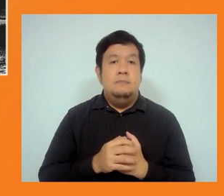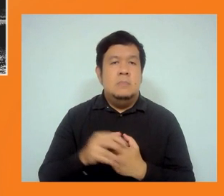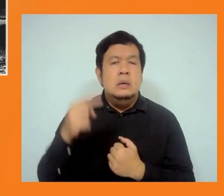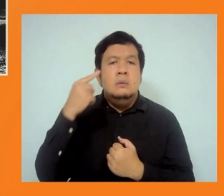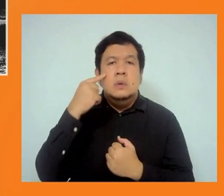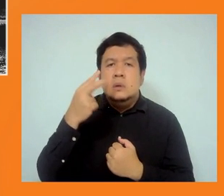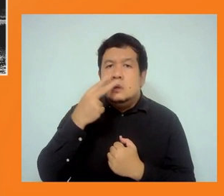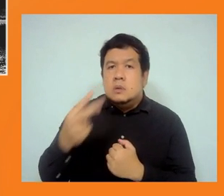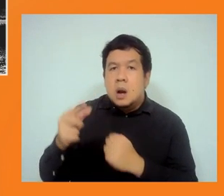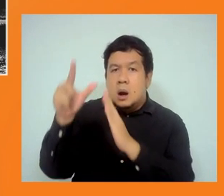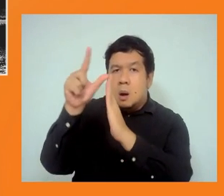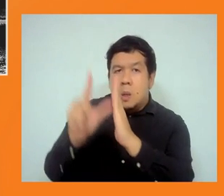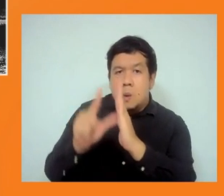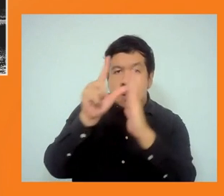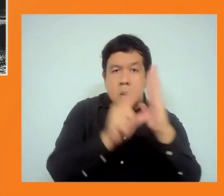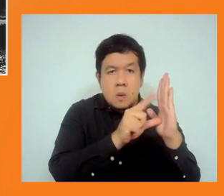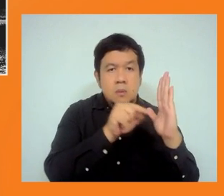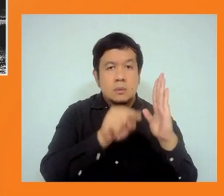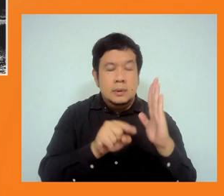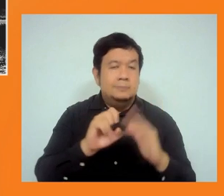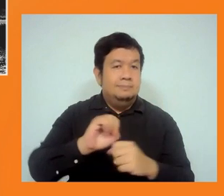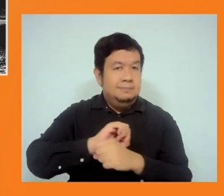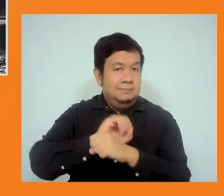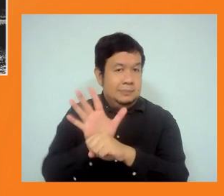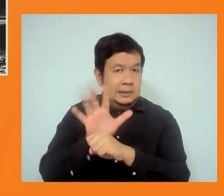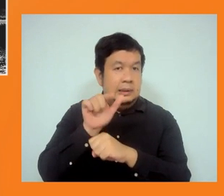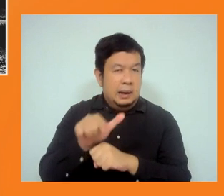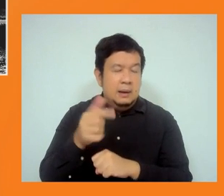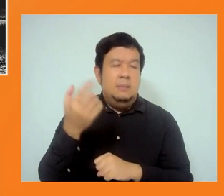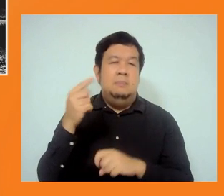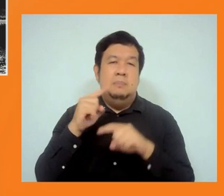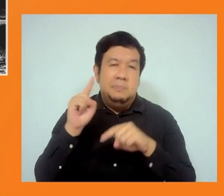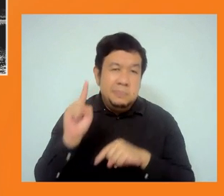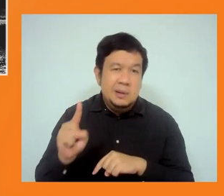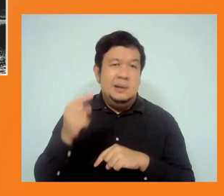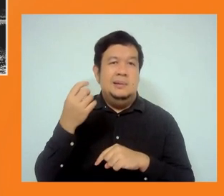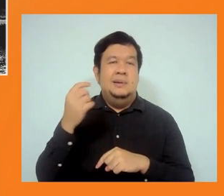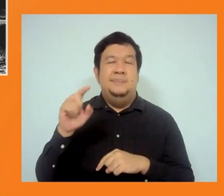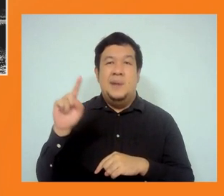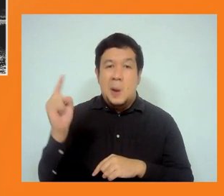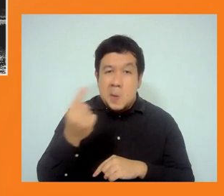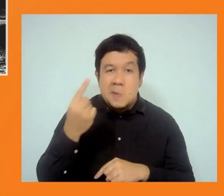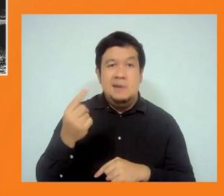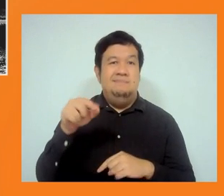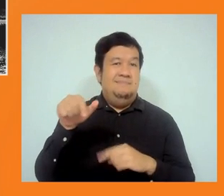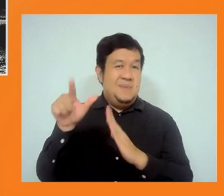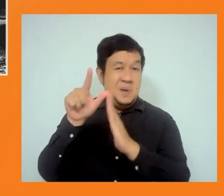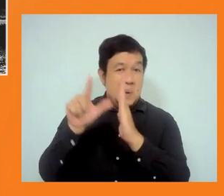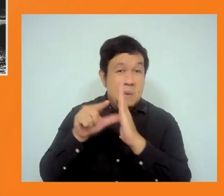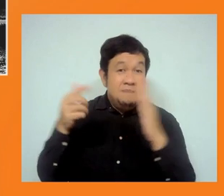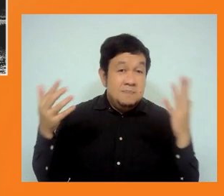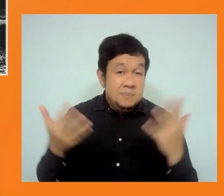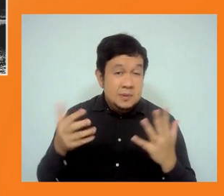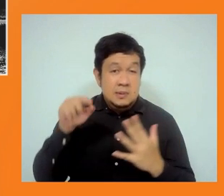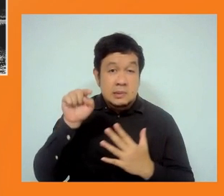And they just announced that the loans are SDG consistent or compliant.